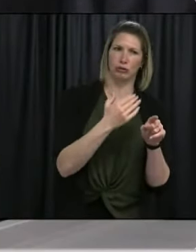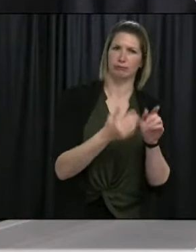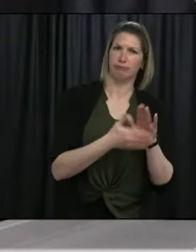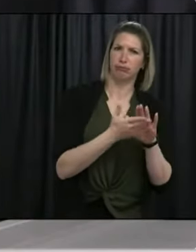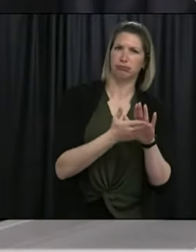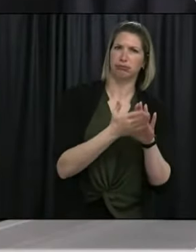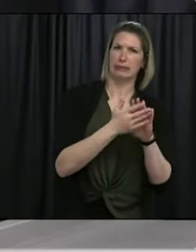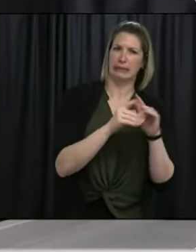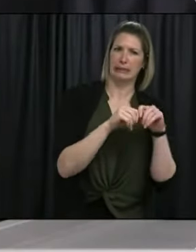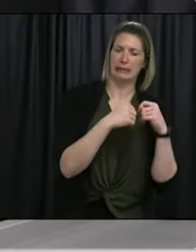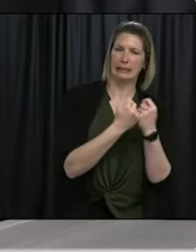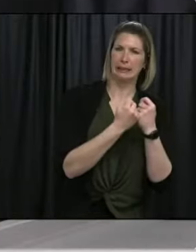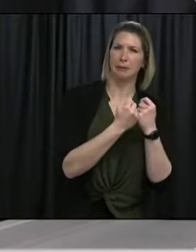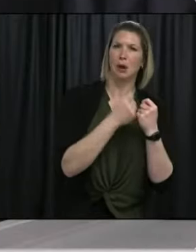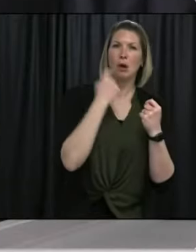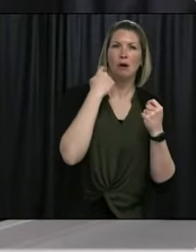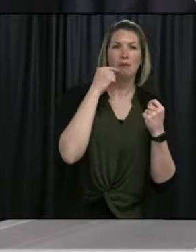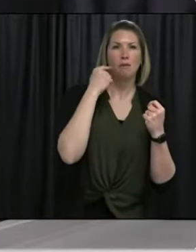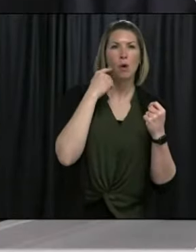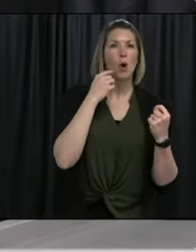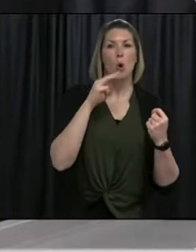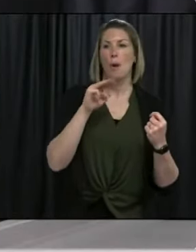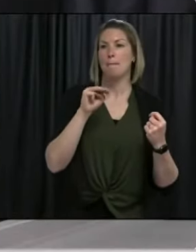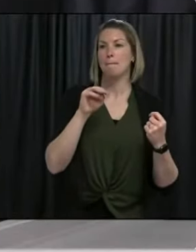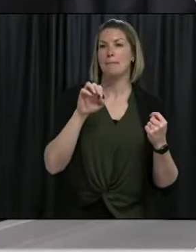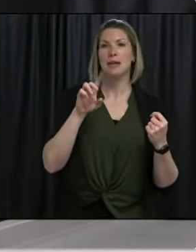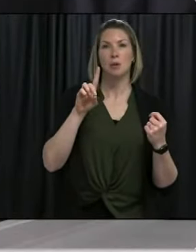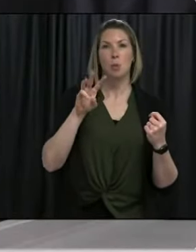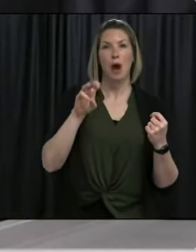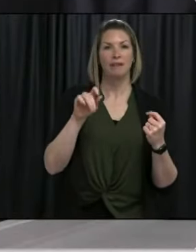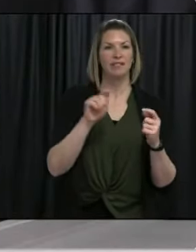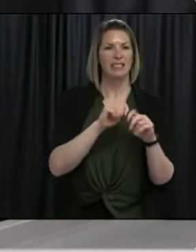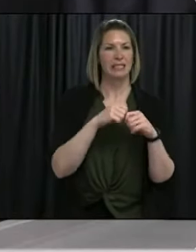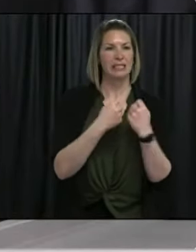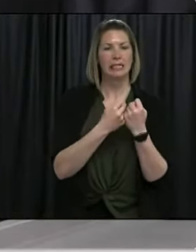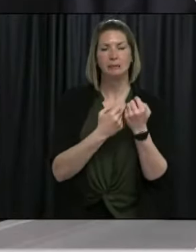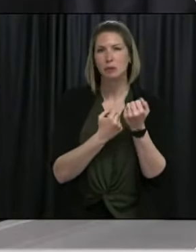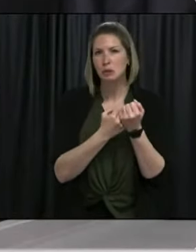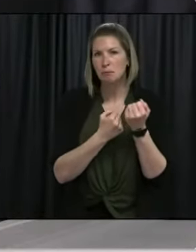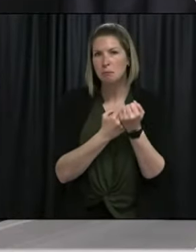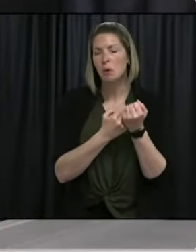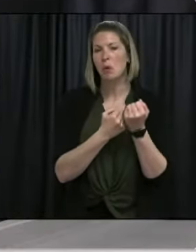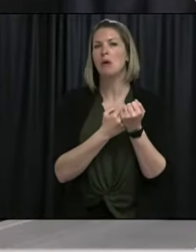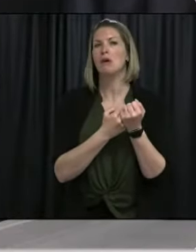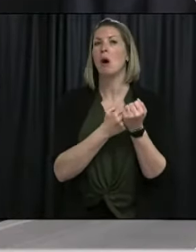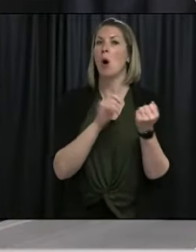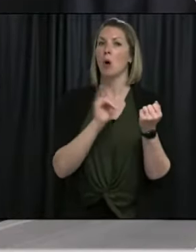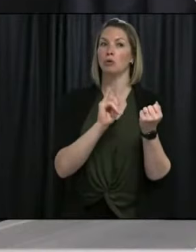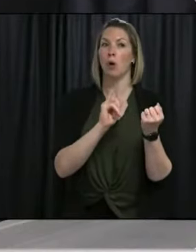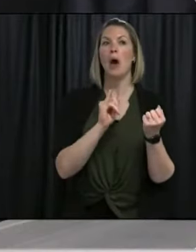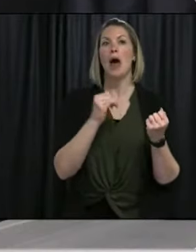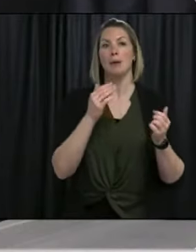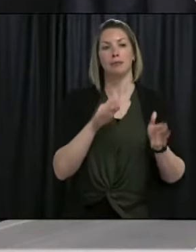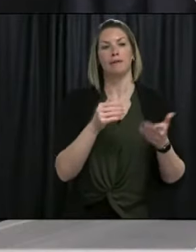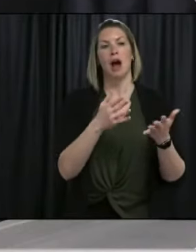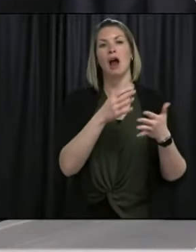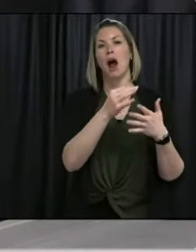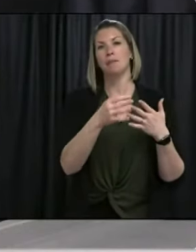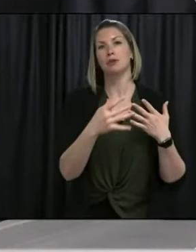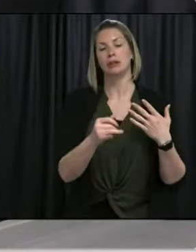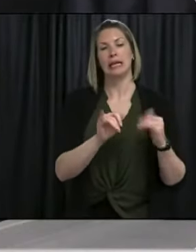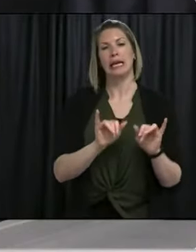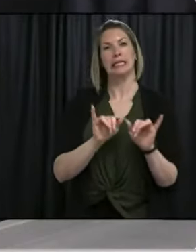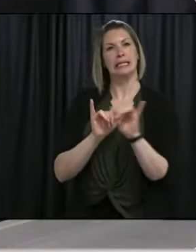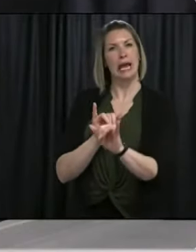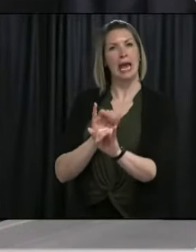being serviced by midwifery, and with the possibility of home deliveries. There's also